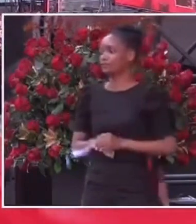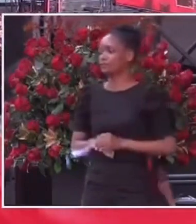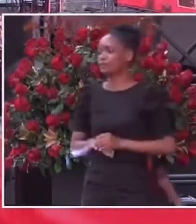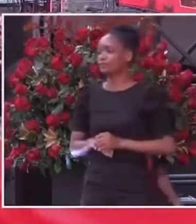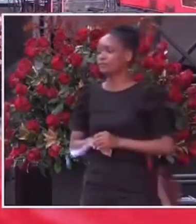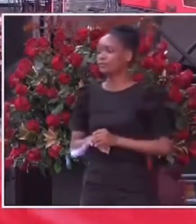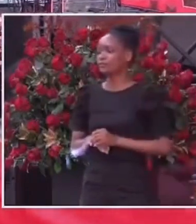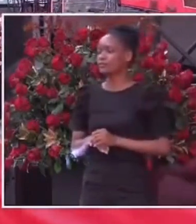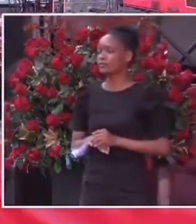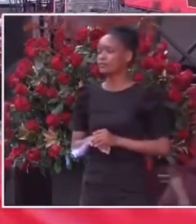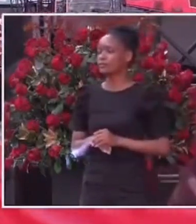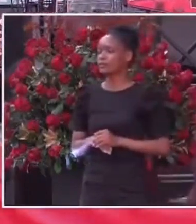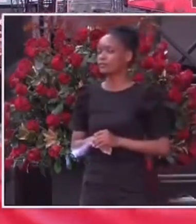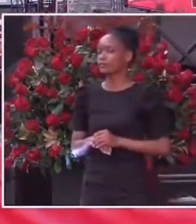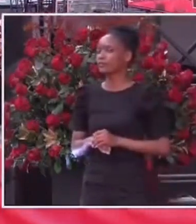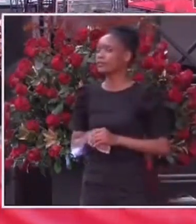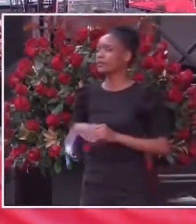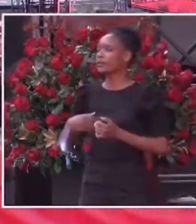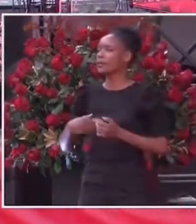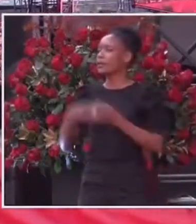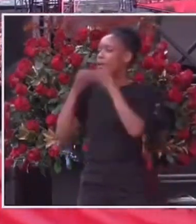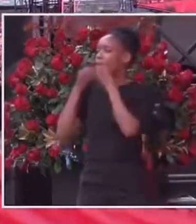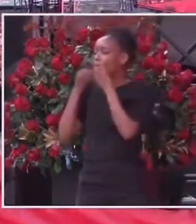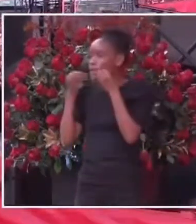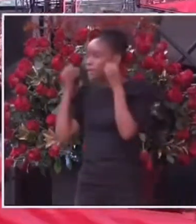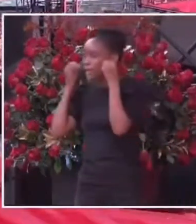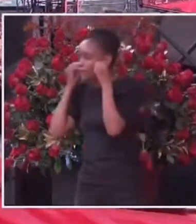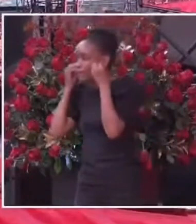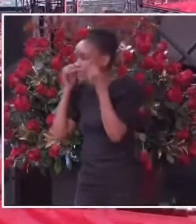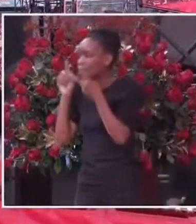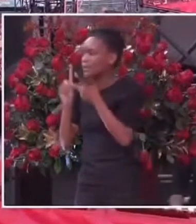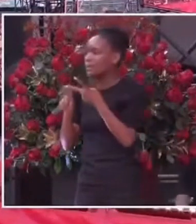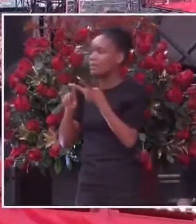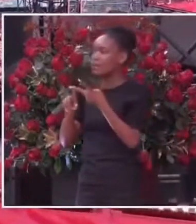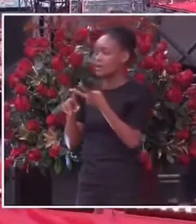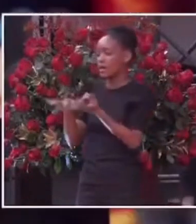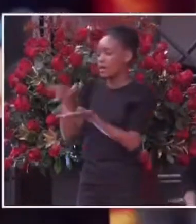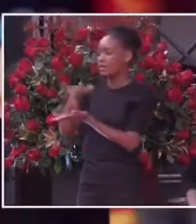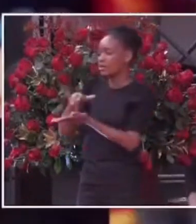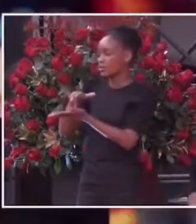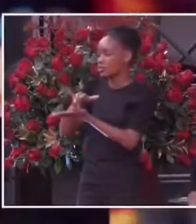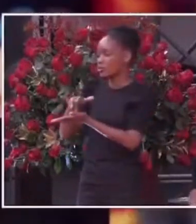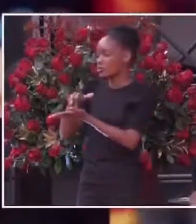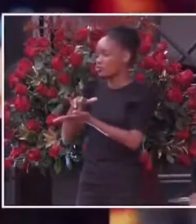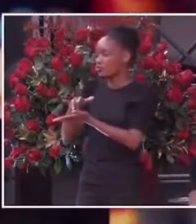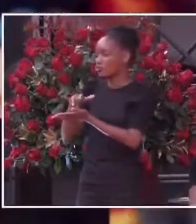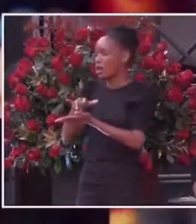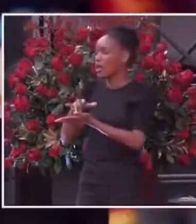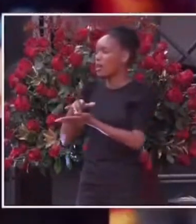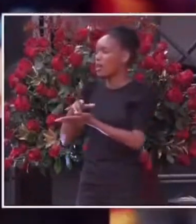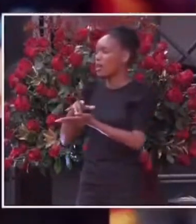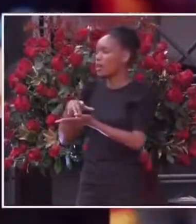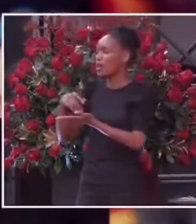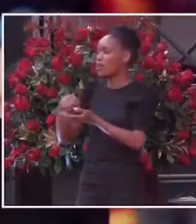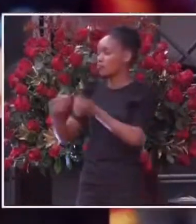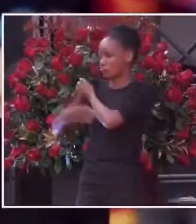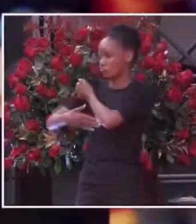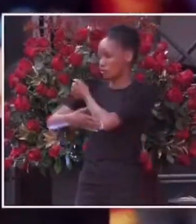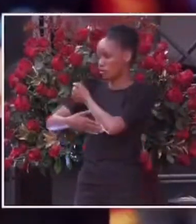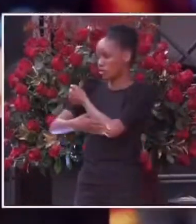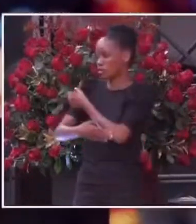territories into Mozambique, into Central African Republic, into Congo, Brazzaville,